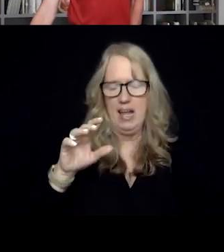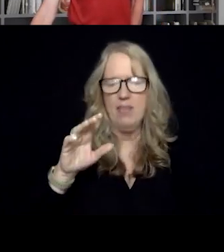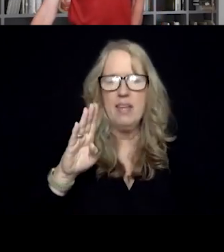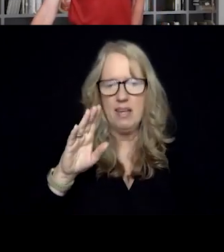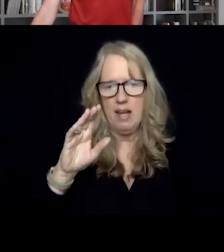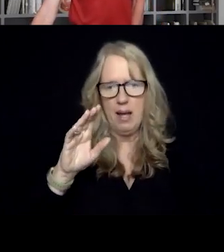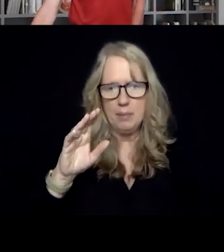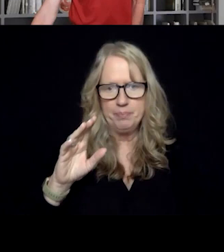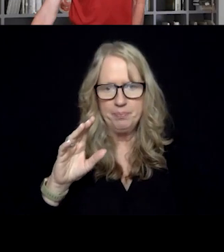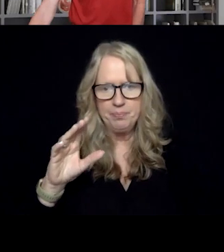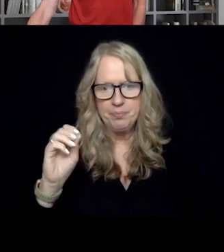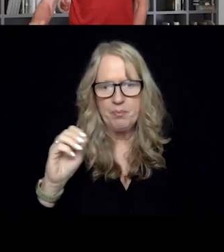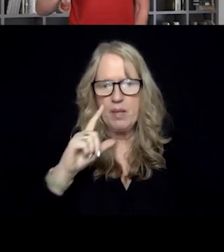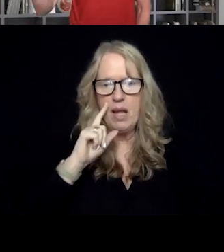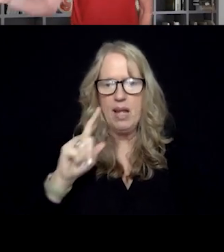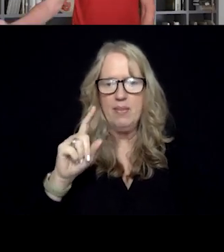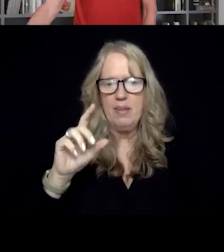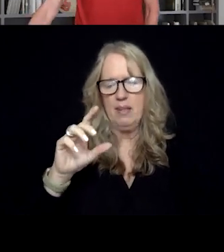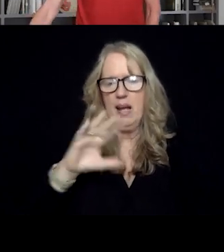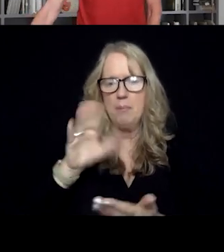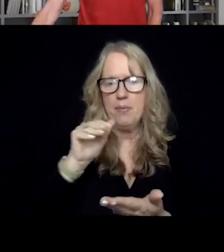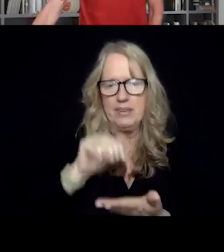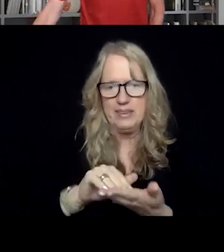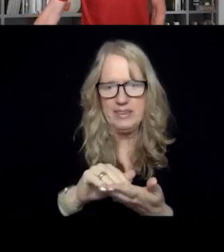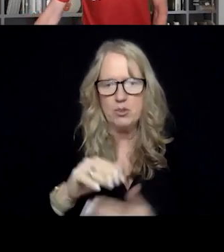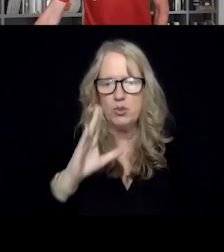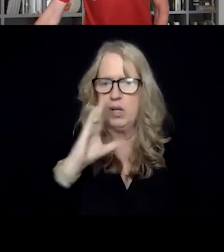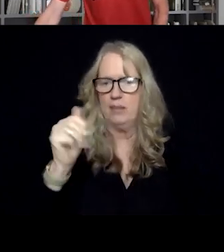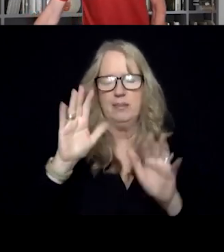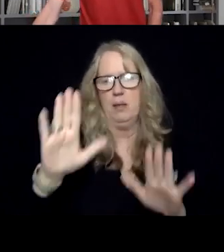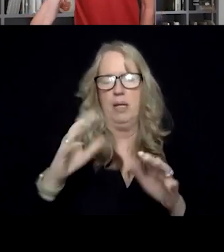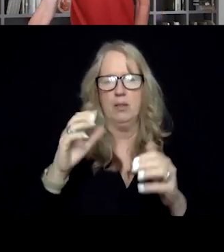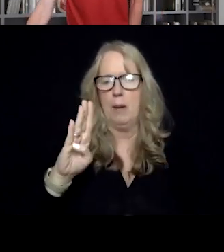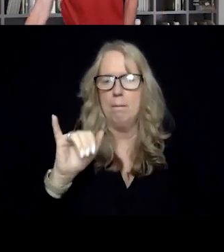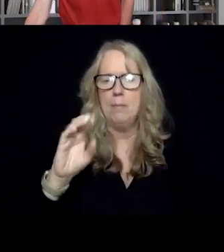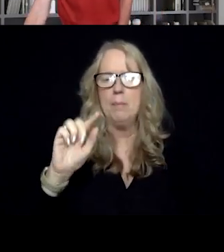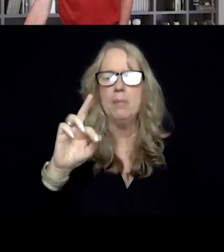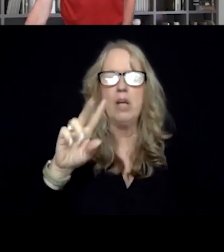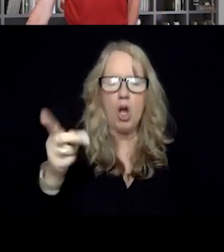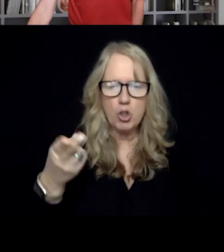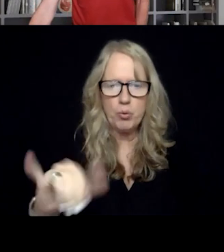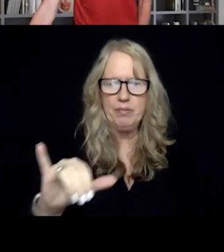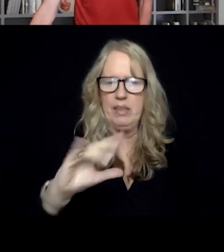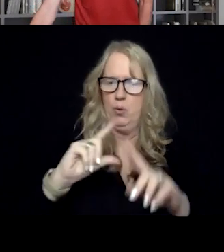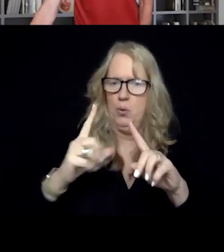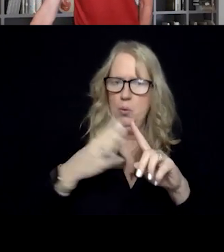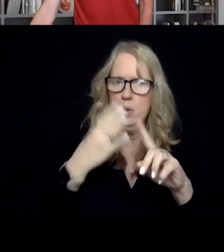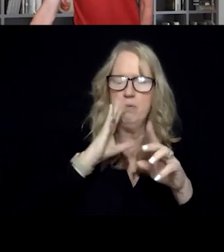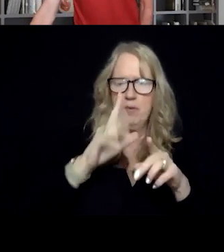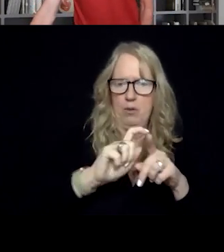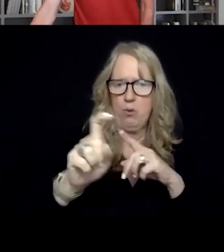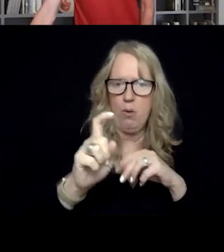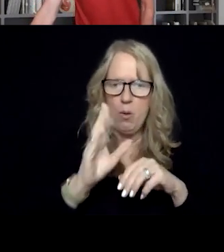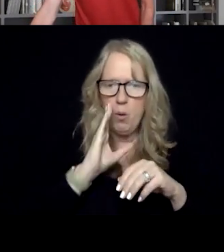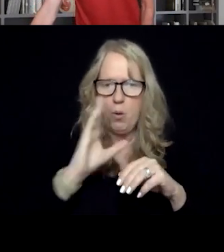terrific starting point. It's got an amazing bibliography around when there's a crisis call appear. And we'll drop the